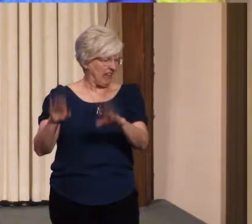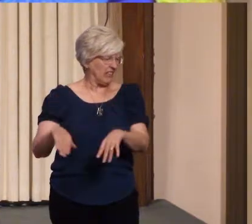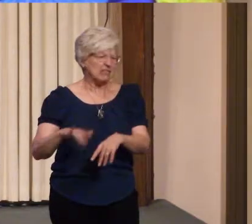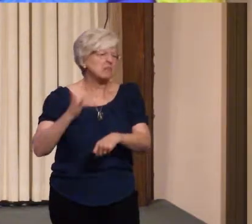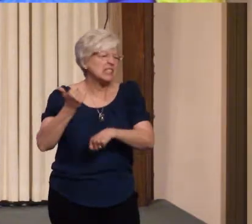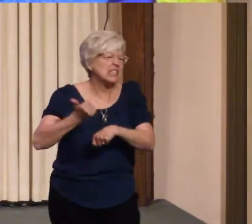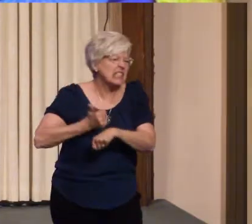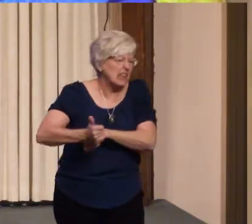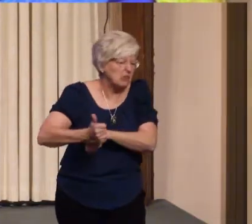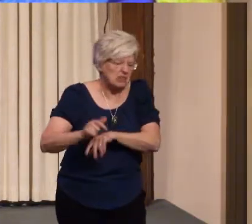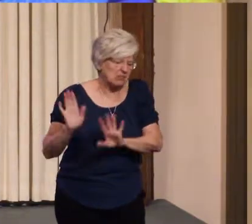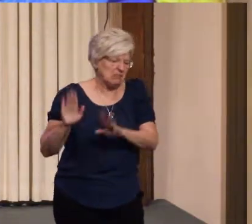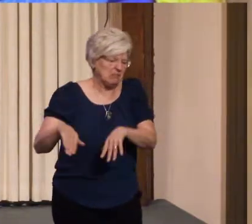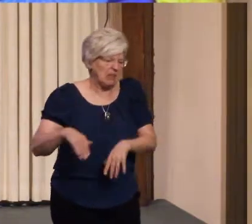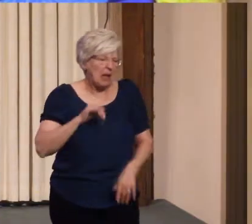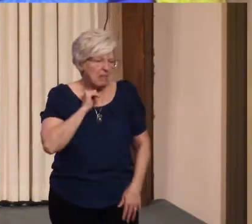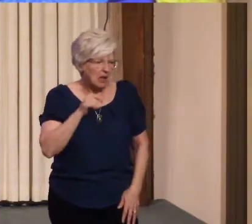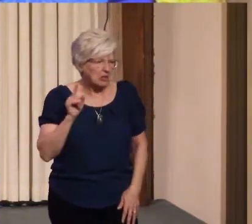He had